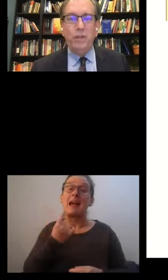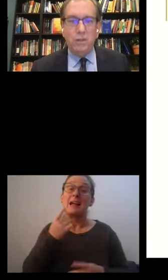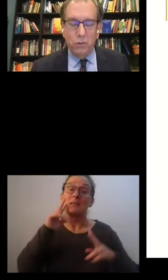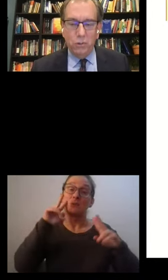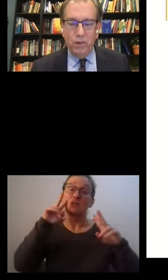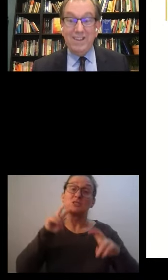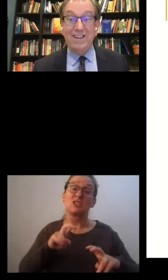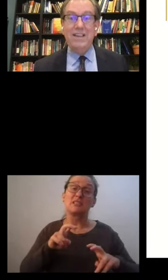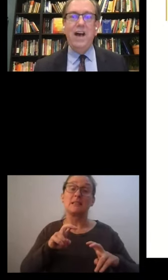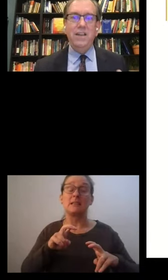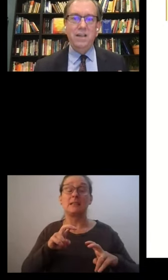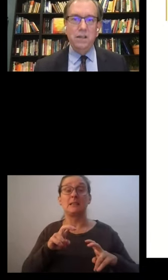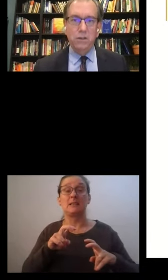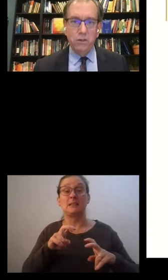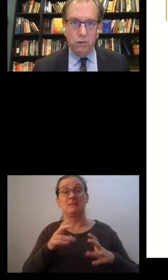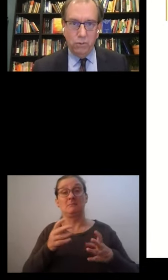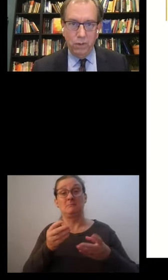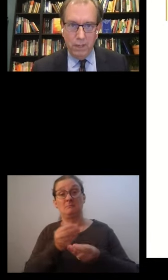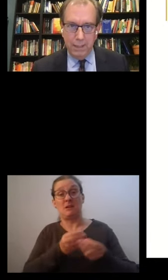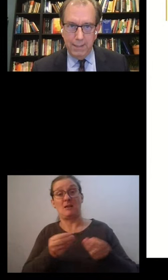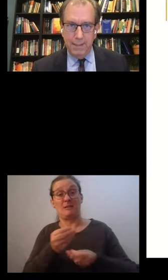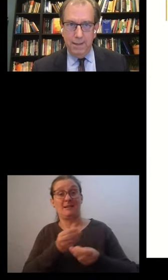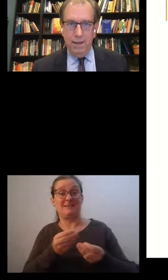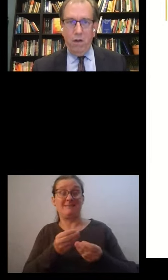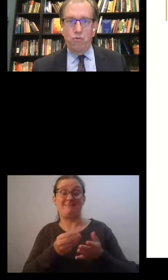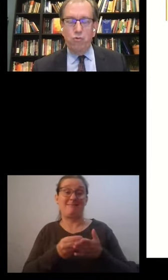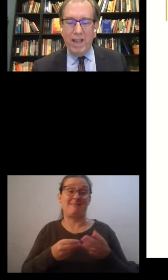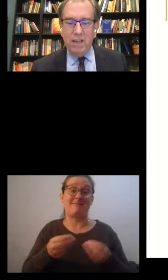markets only do what they're guided to do.